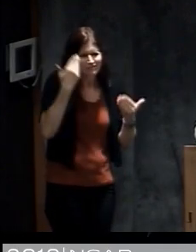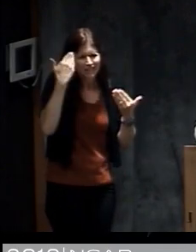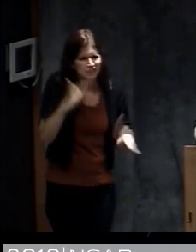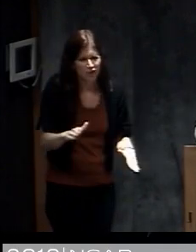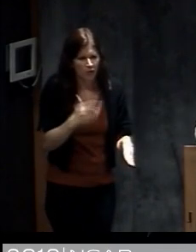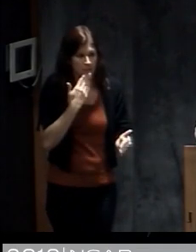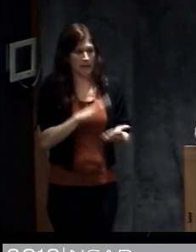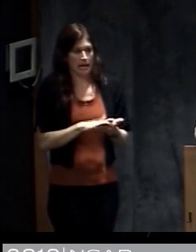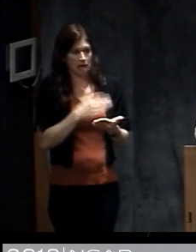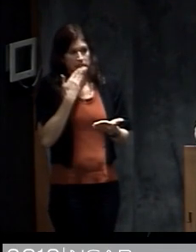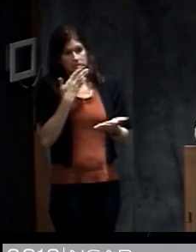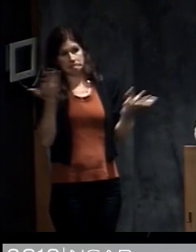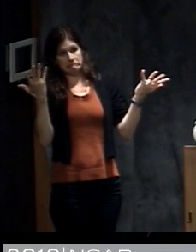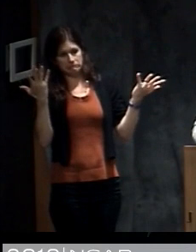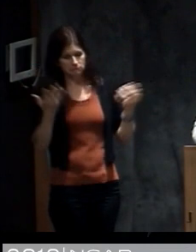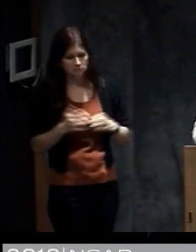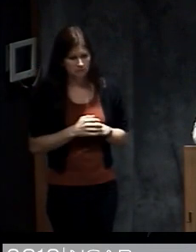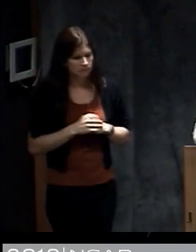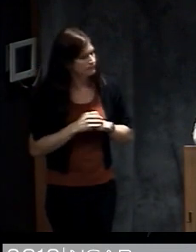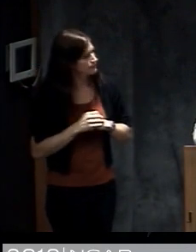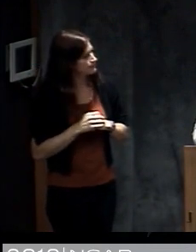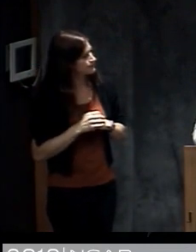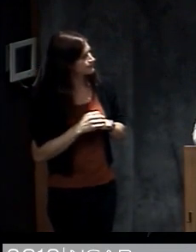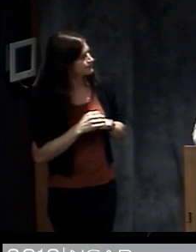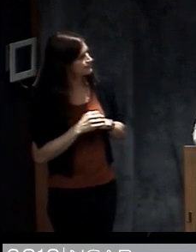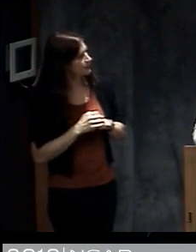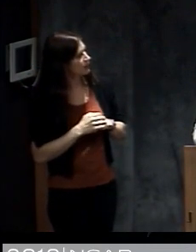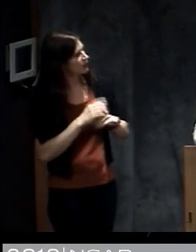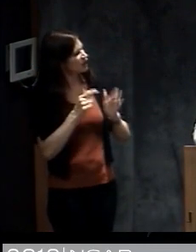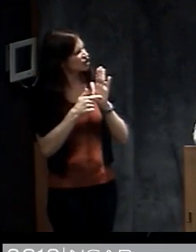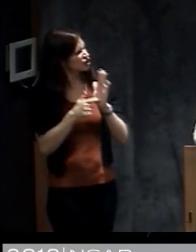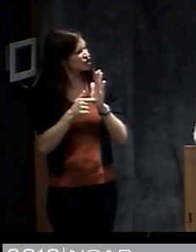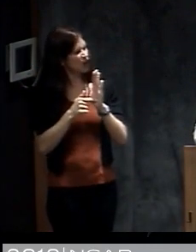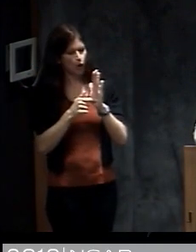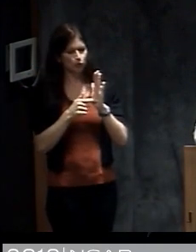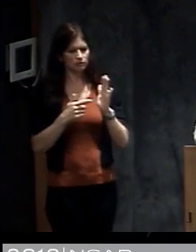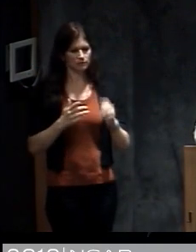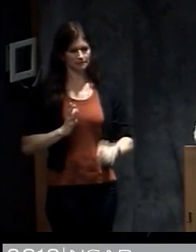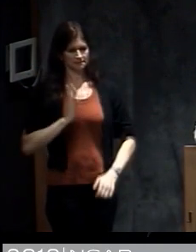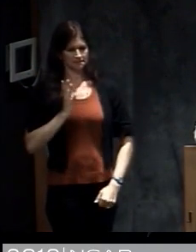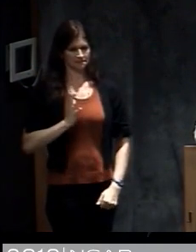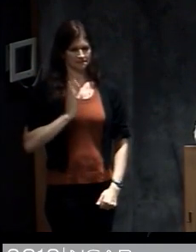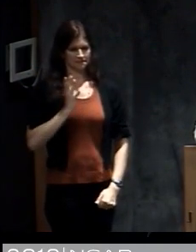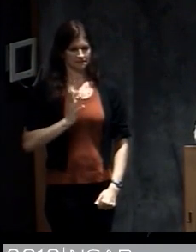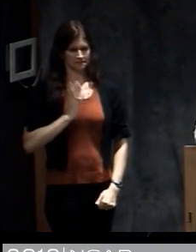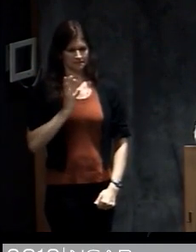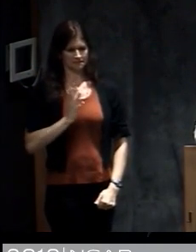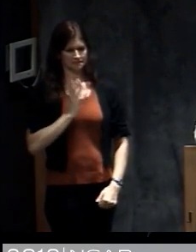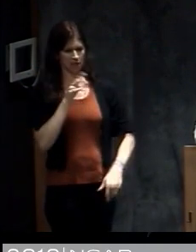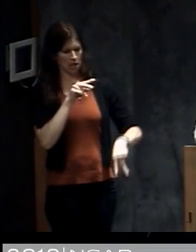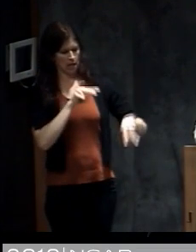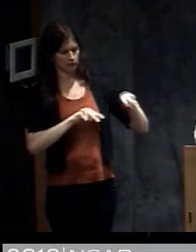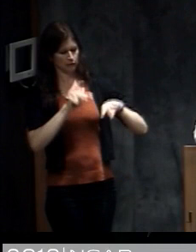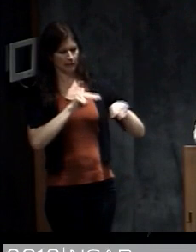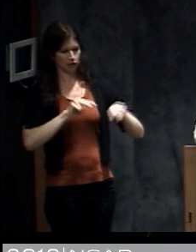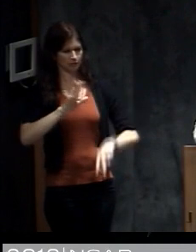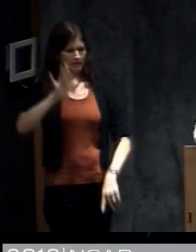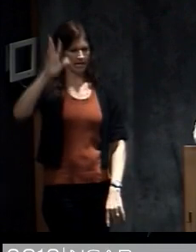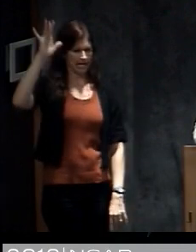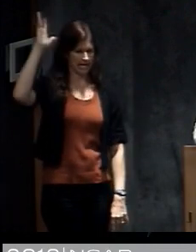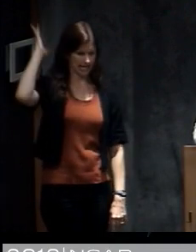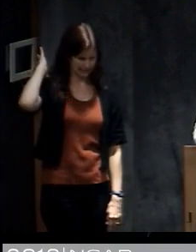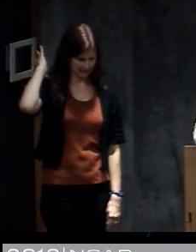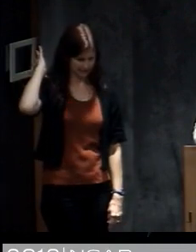and really what was safe. So this shows kind of the state of the art of the meteorological observations that were available at that time.